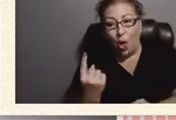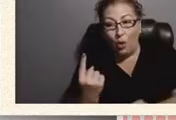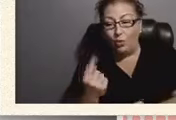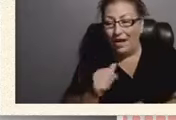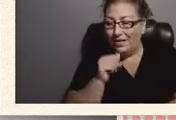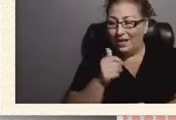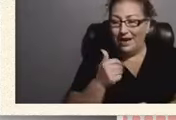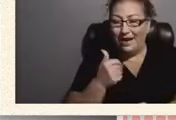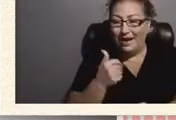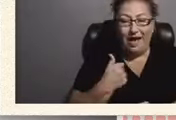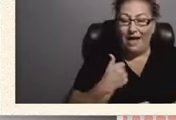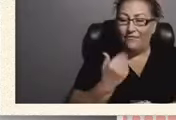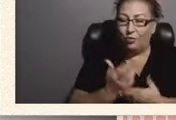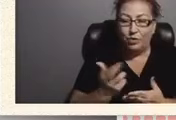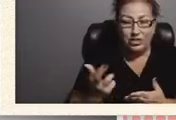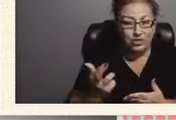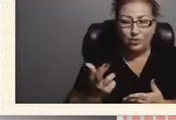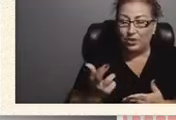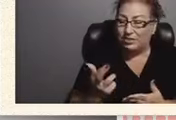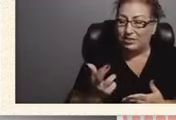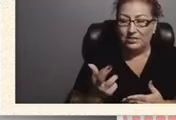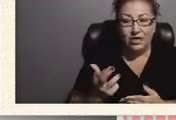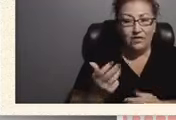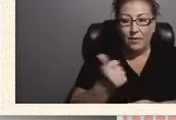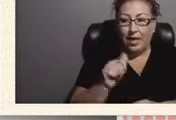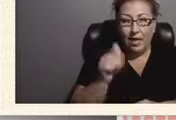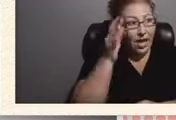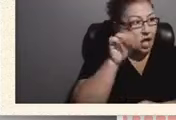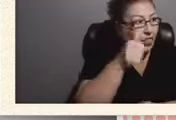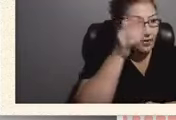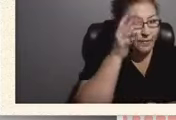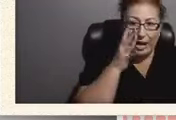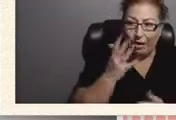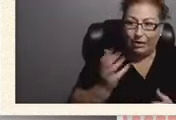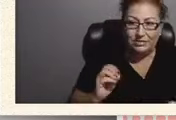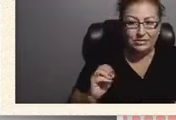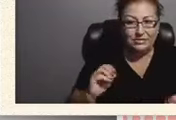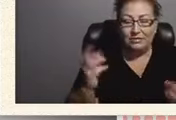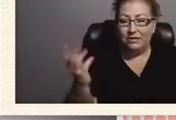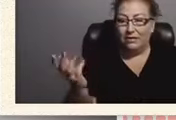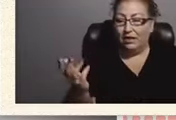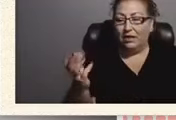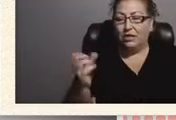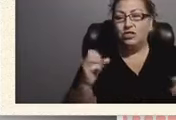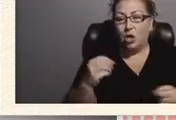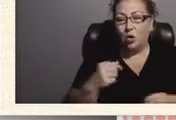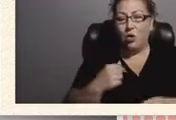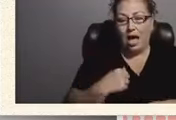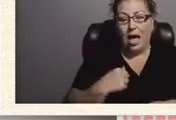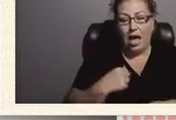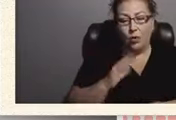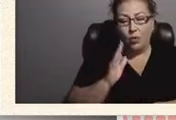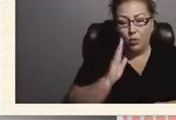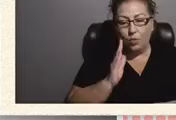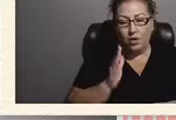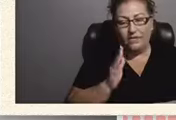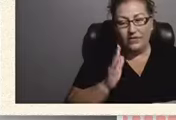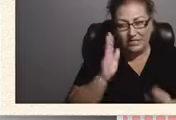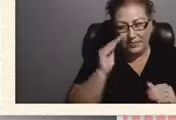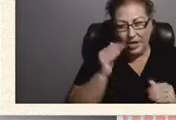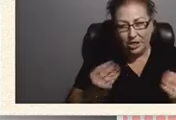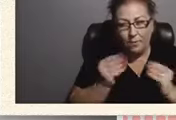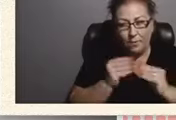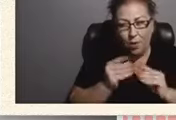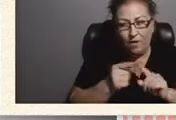resources with any of the parents so i would have expected more from the teachers at that